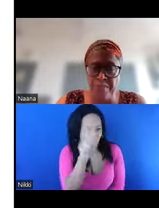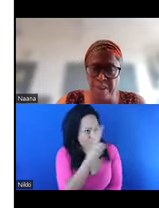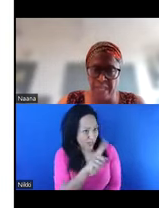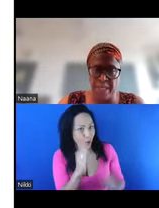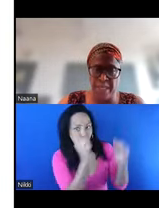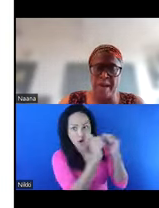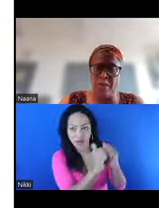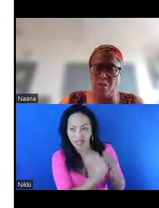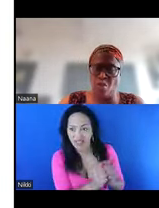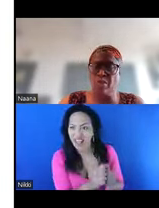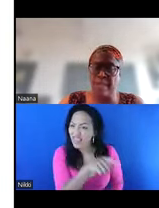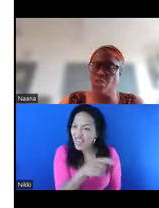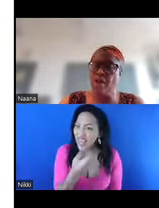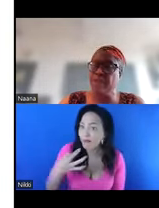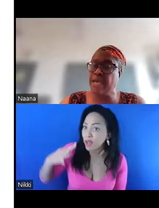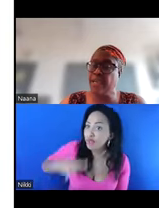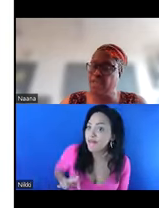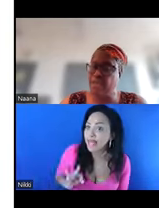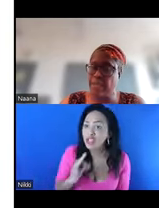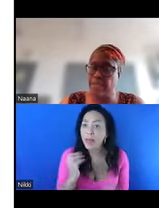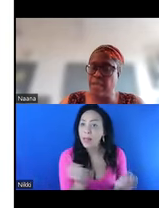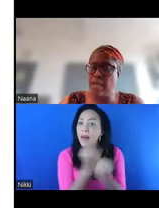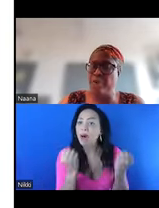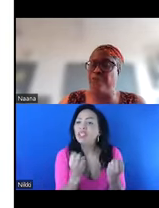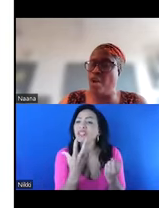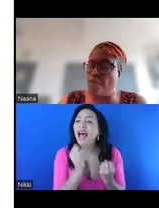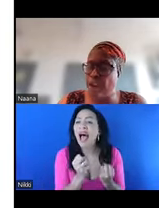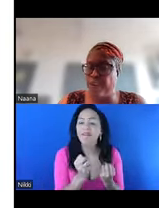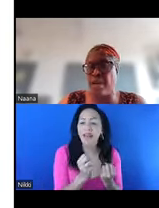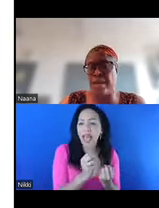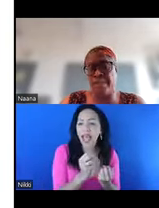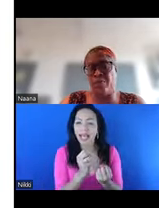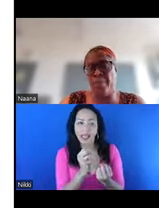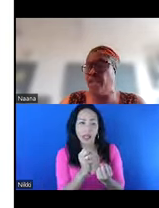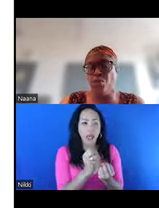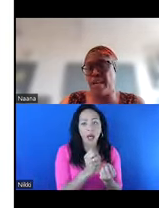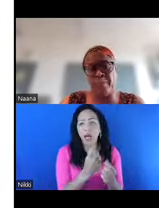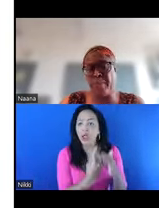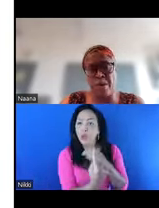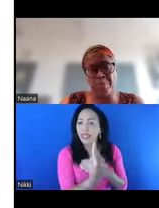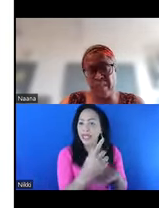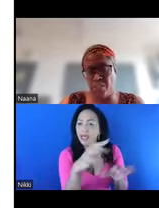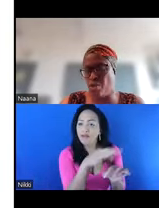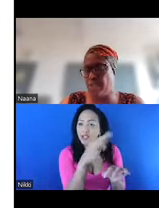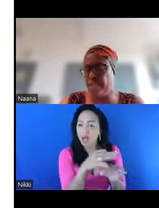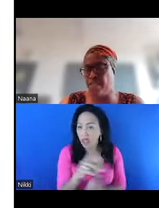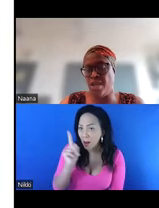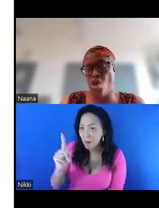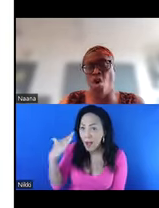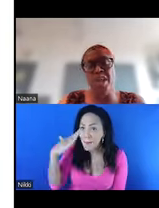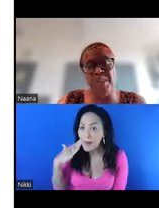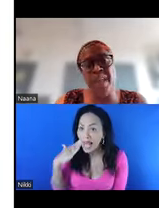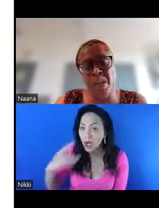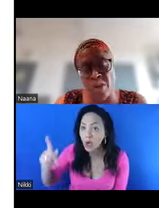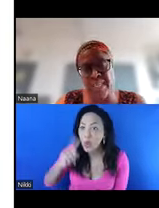have the privilege and the power to consent to have designer vaginas. But for a lot of African girls and women, they don't have the power and privilege to consent.